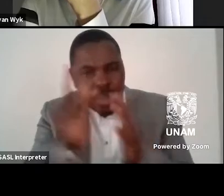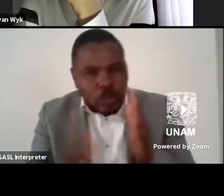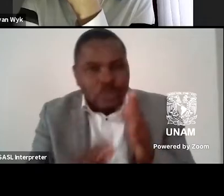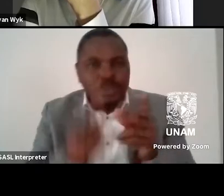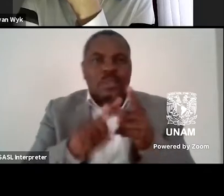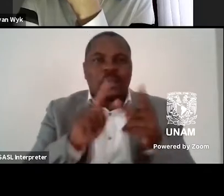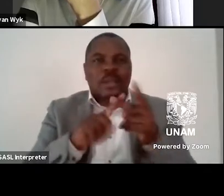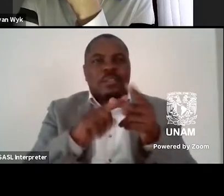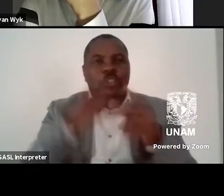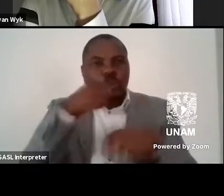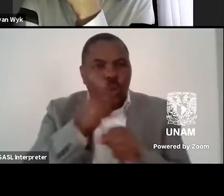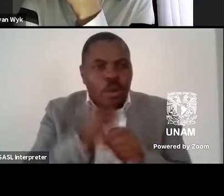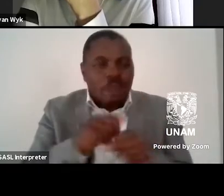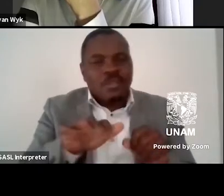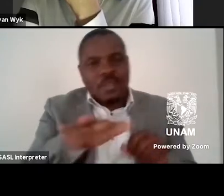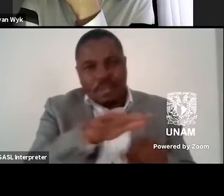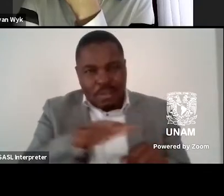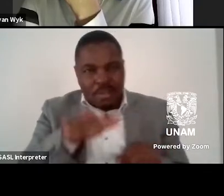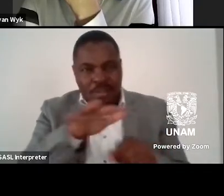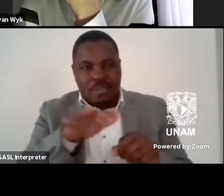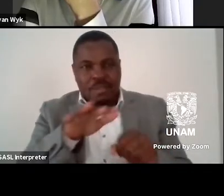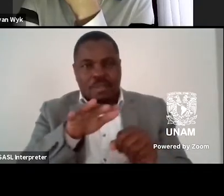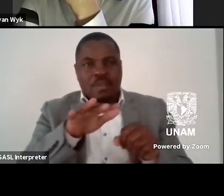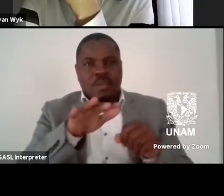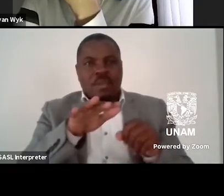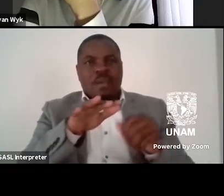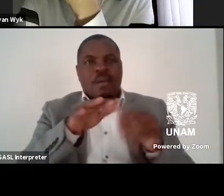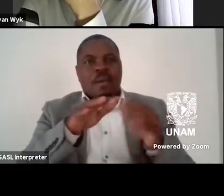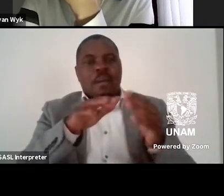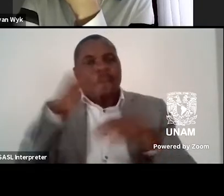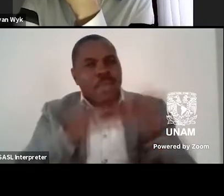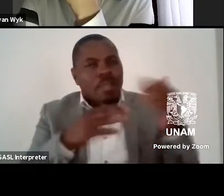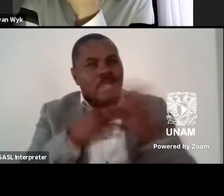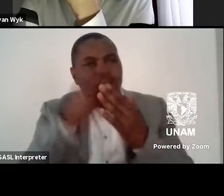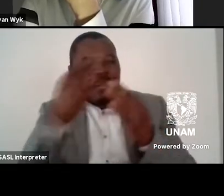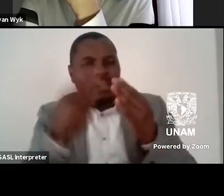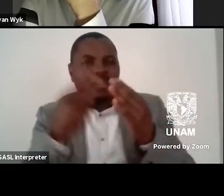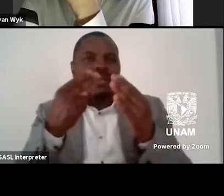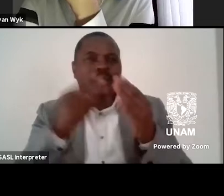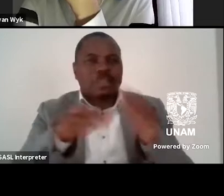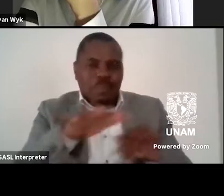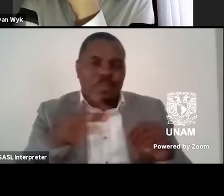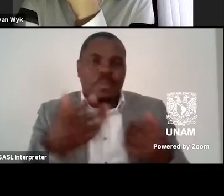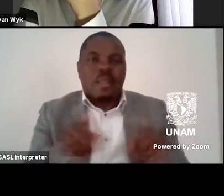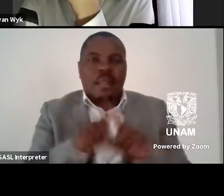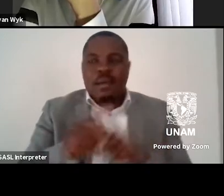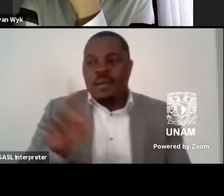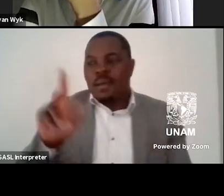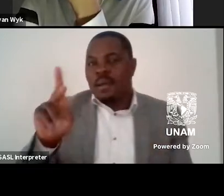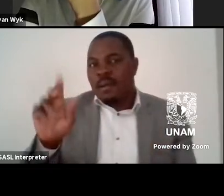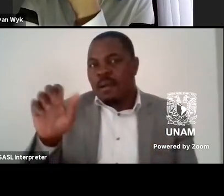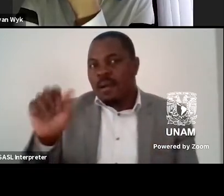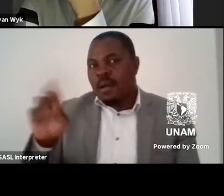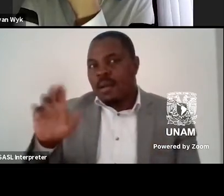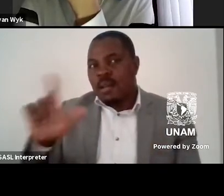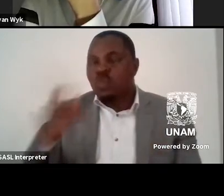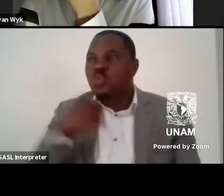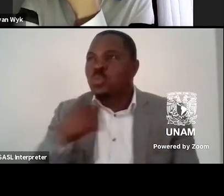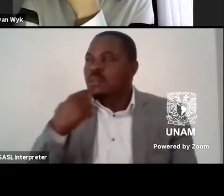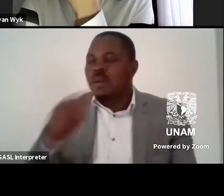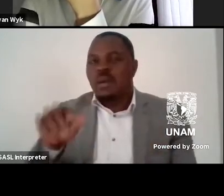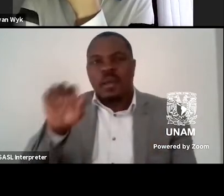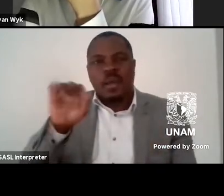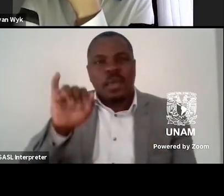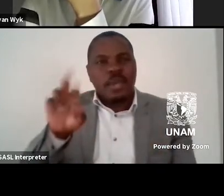architectural space. Carl, you know, you've mentioned Ivan Vladislavich, but there are numerous